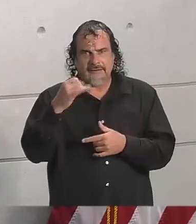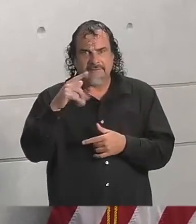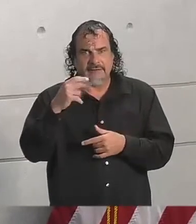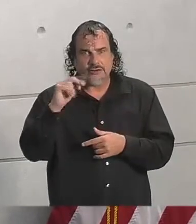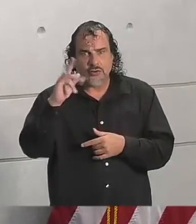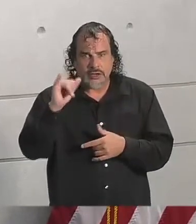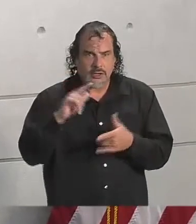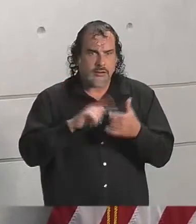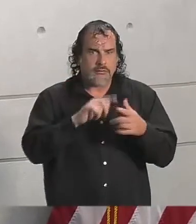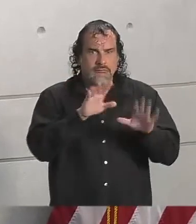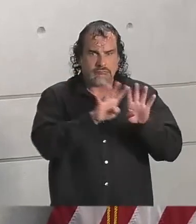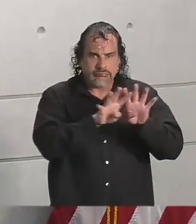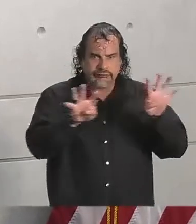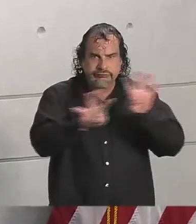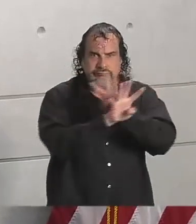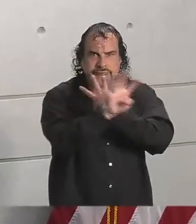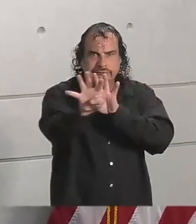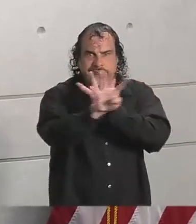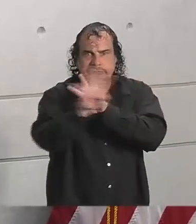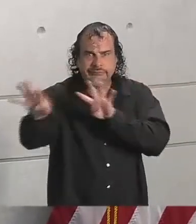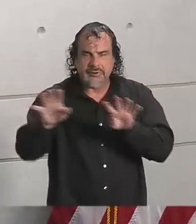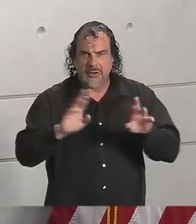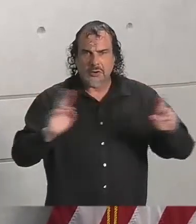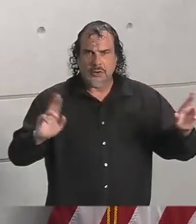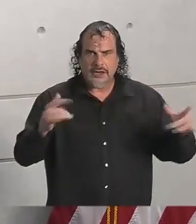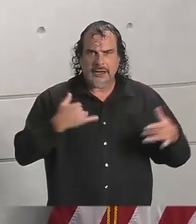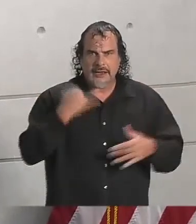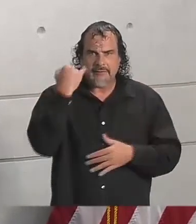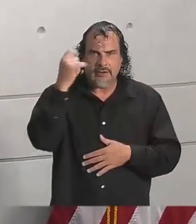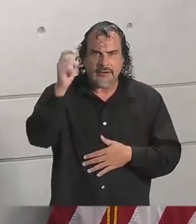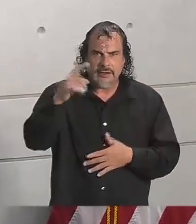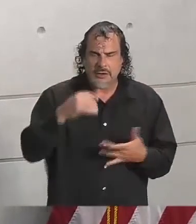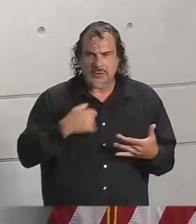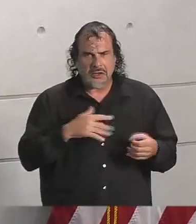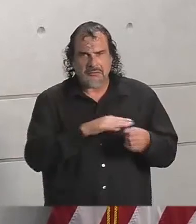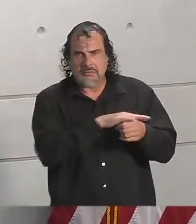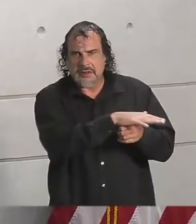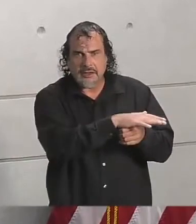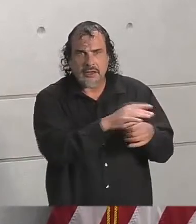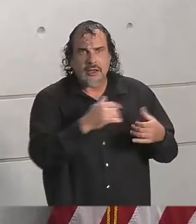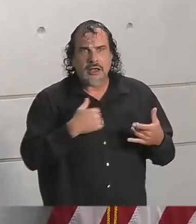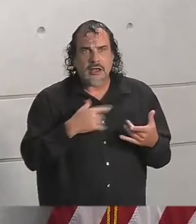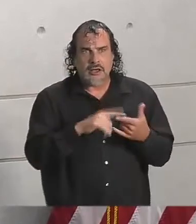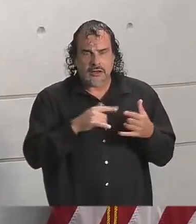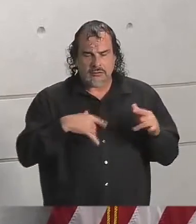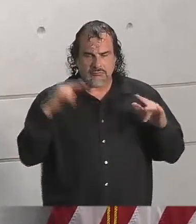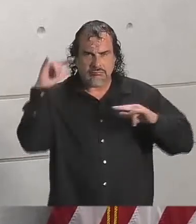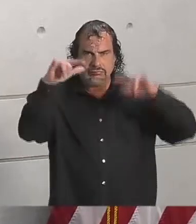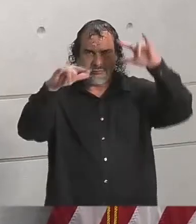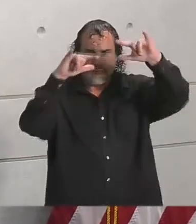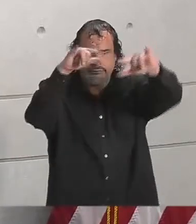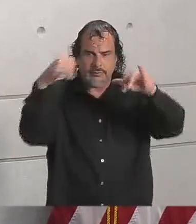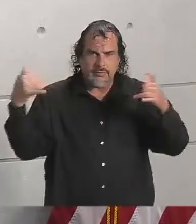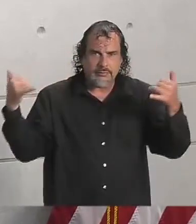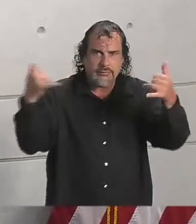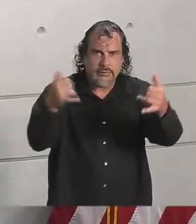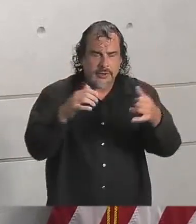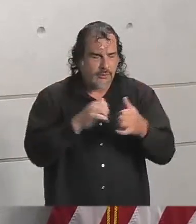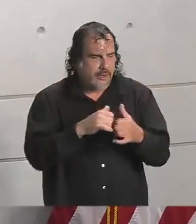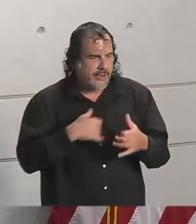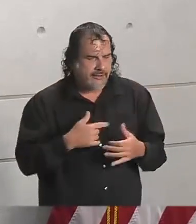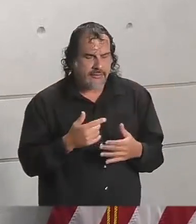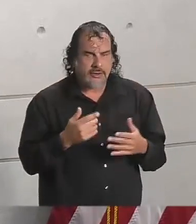to be available. Again, our aviation assets are also available for that, and I just happen to have about 500 men and women training at Camp Shelby